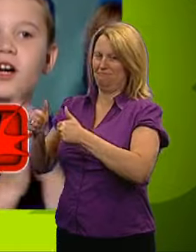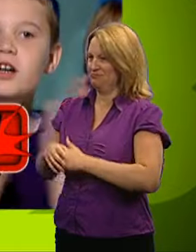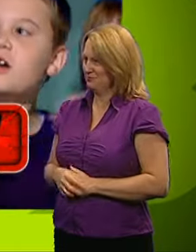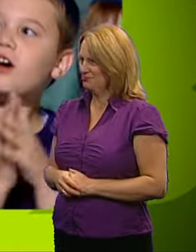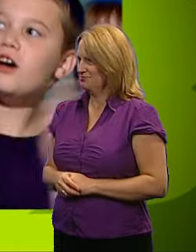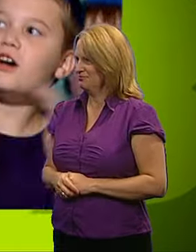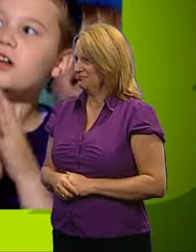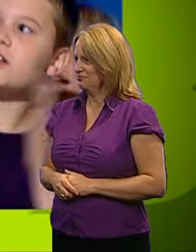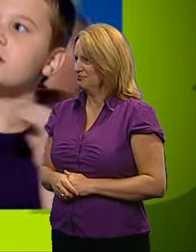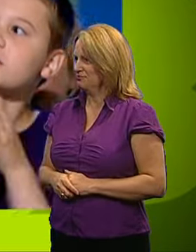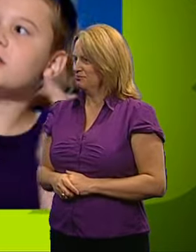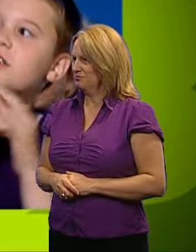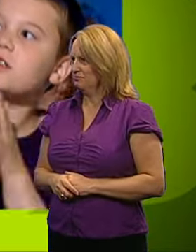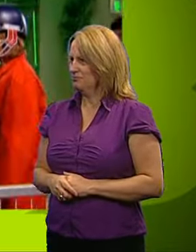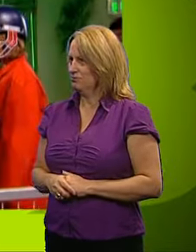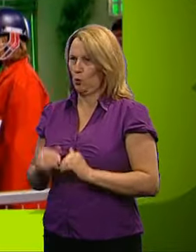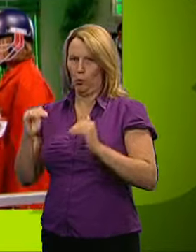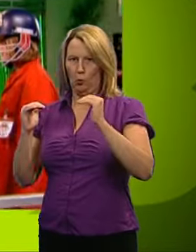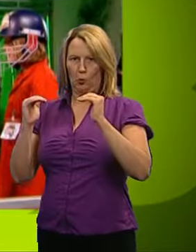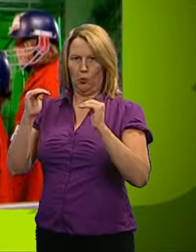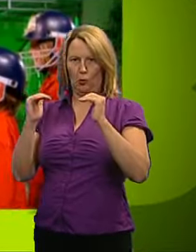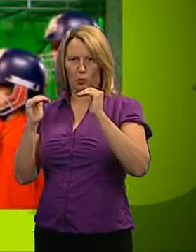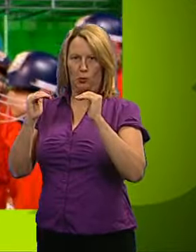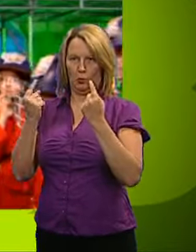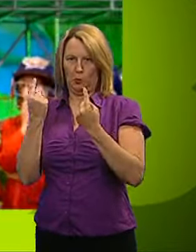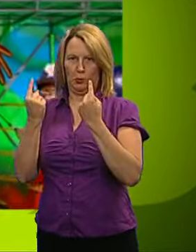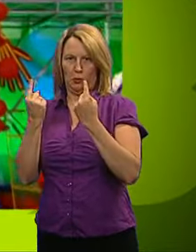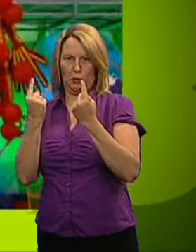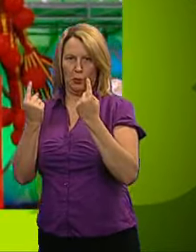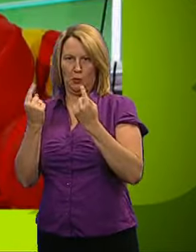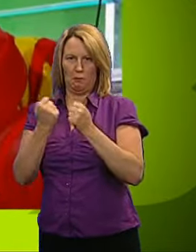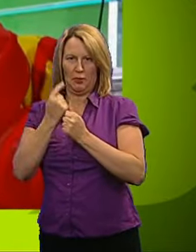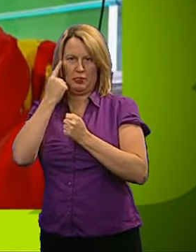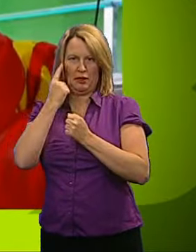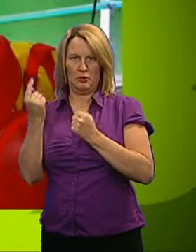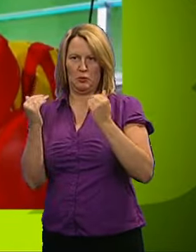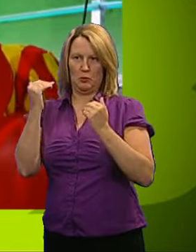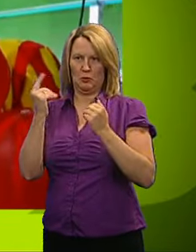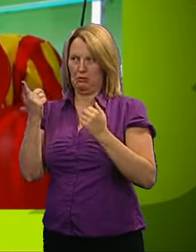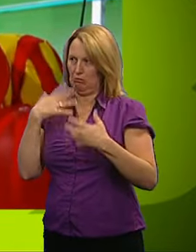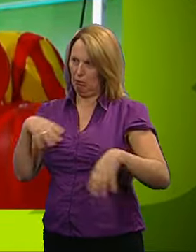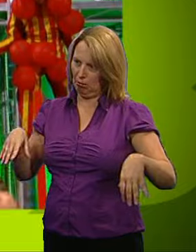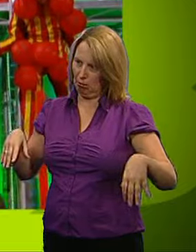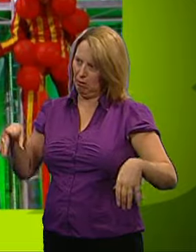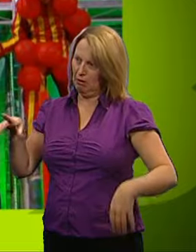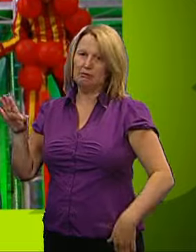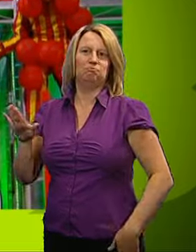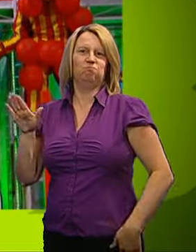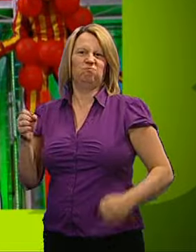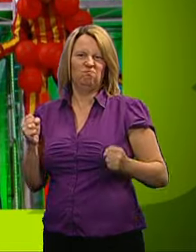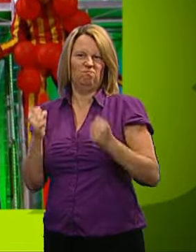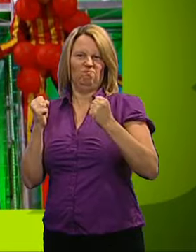That was a close run thing, too. Very close. Looking at those wimpy lab rats up there makes me think that they could do with a little bit of